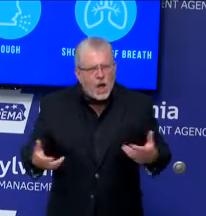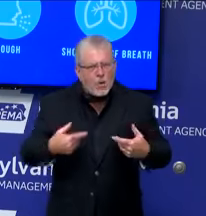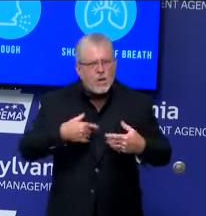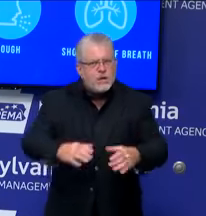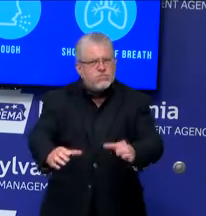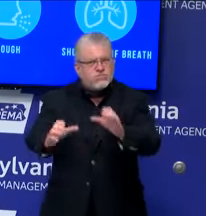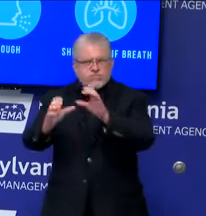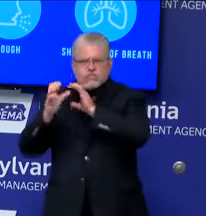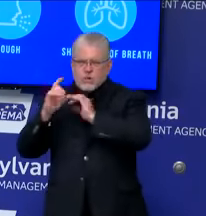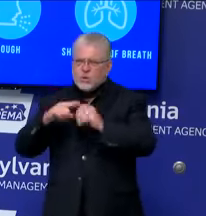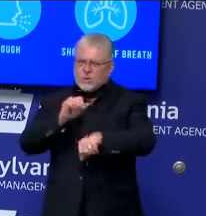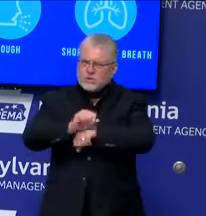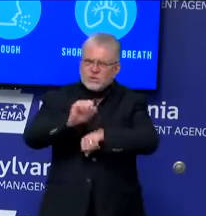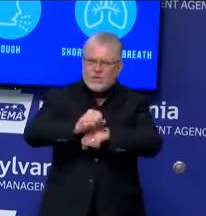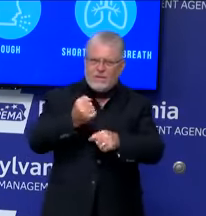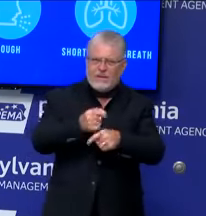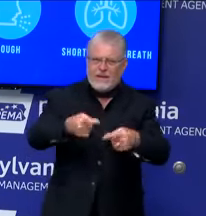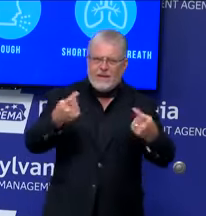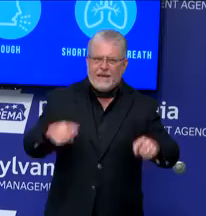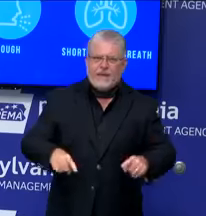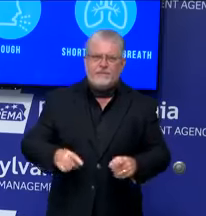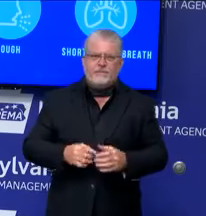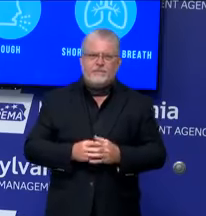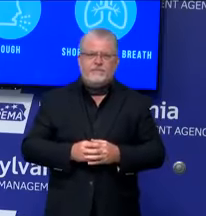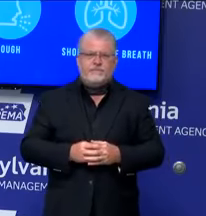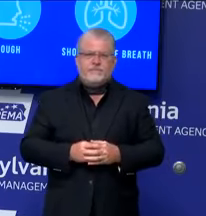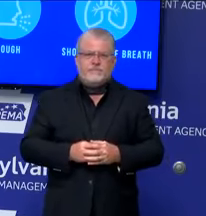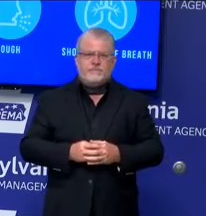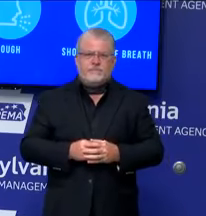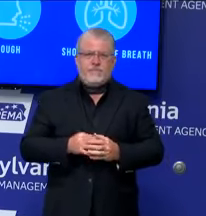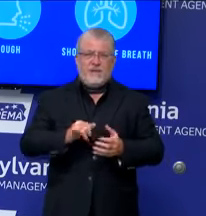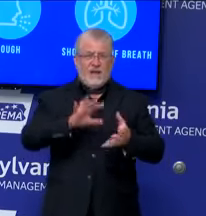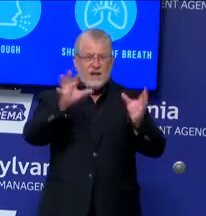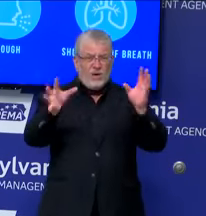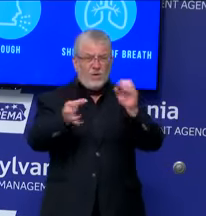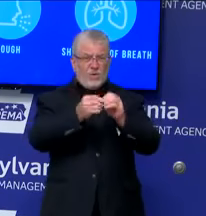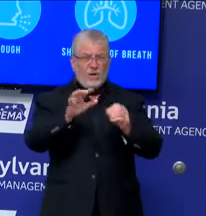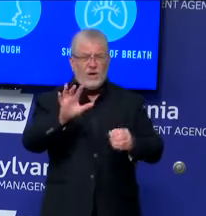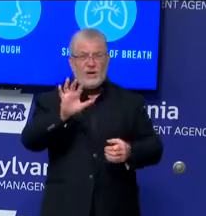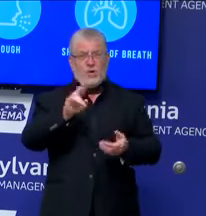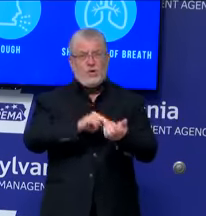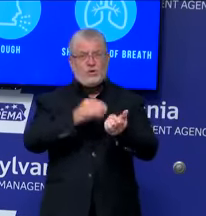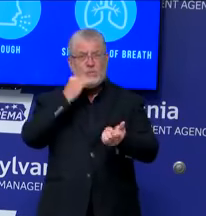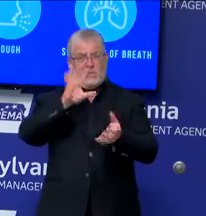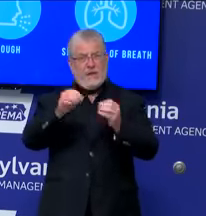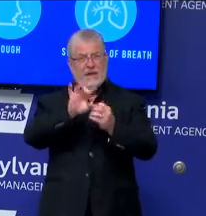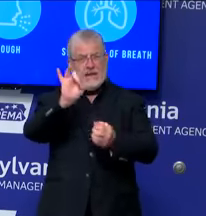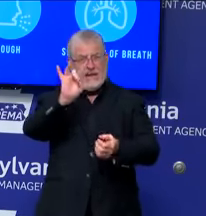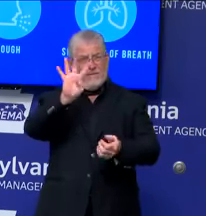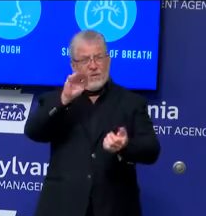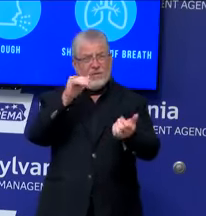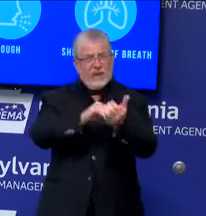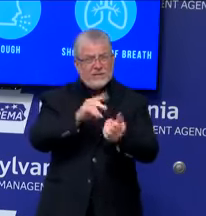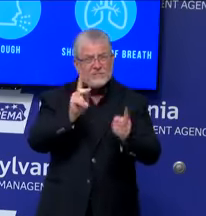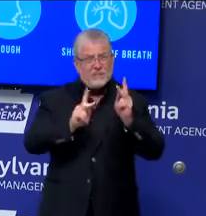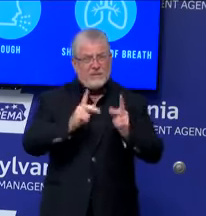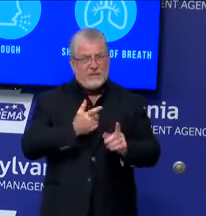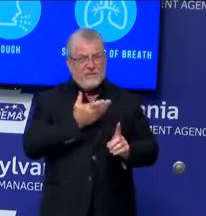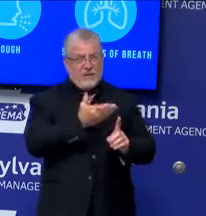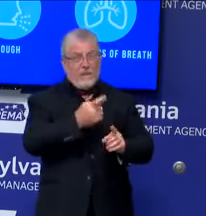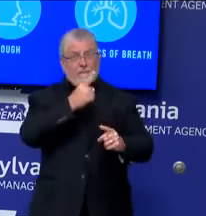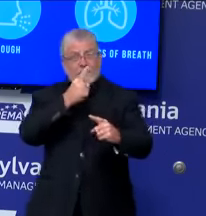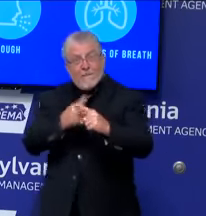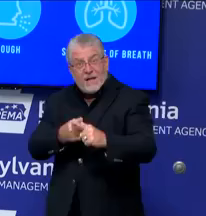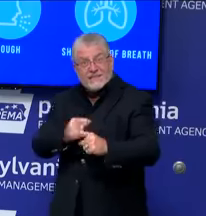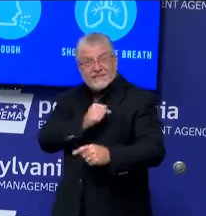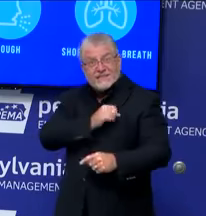in nursing homes on top of the staff that support them. We provided nursing home owners and